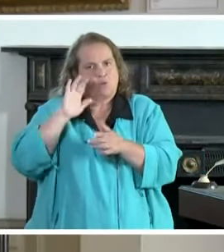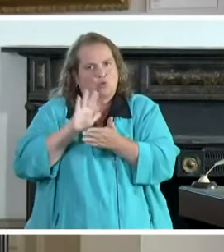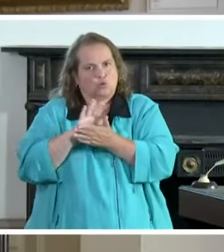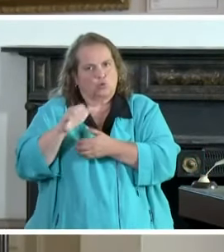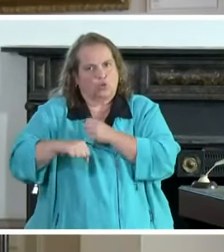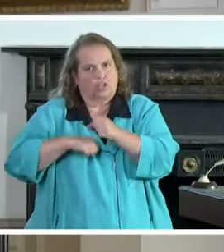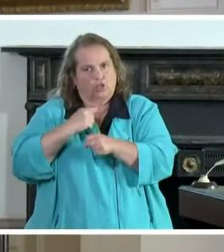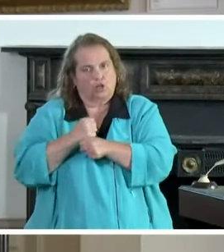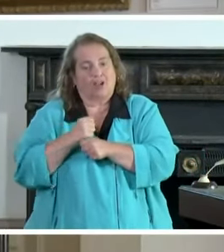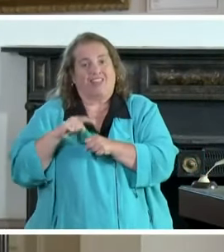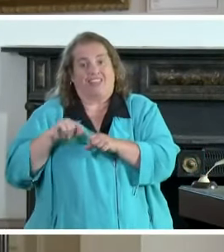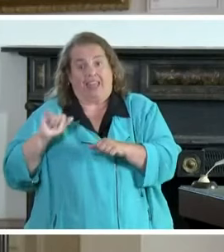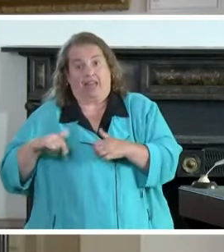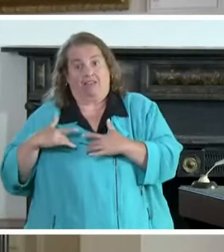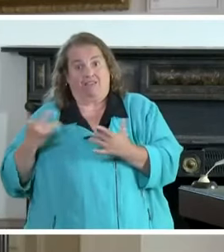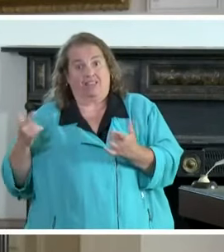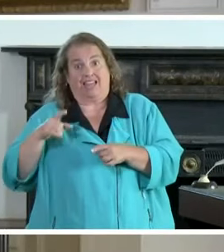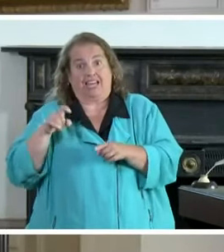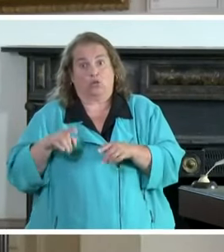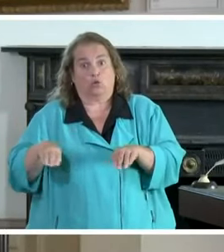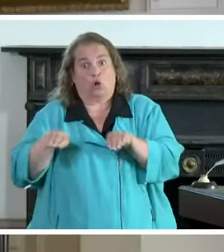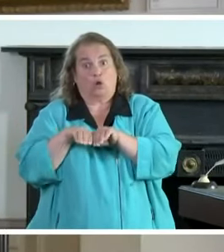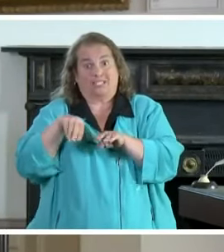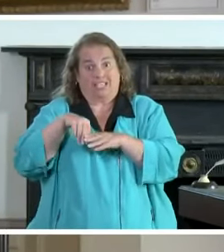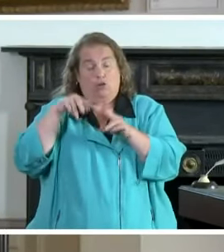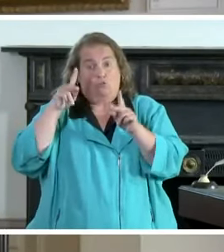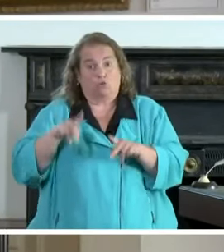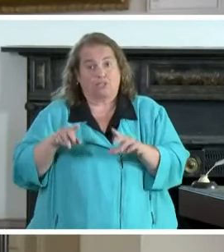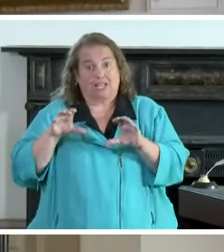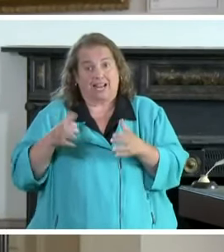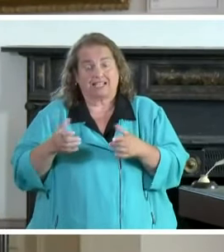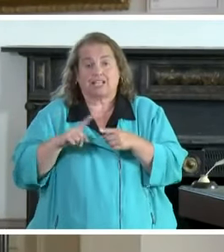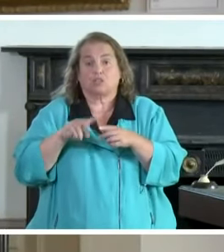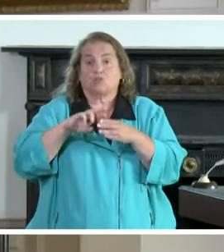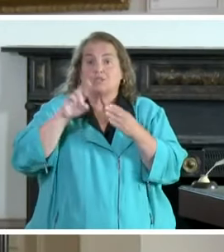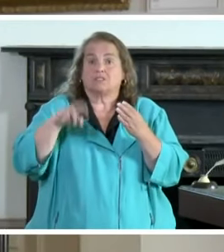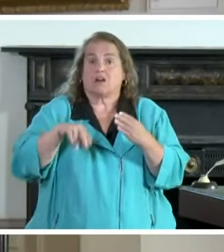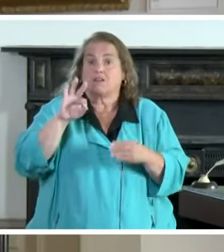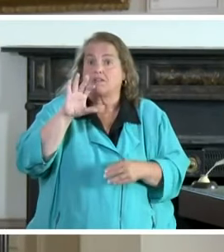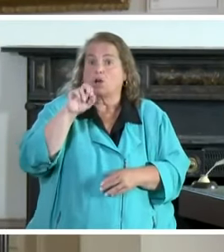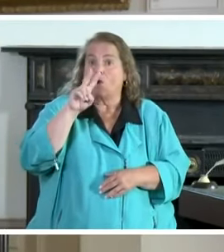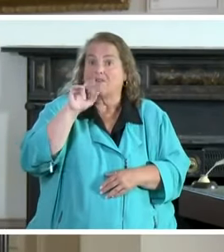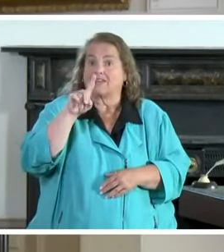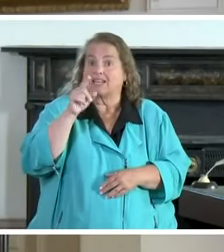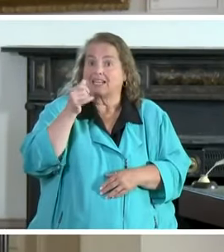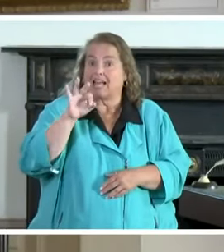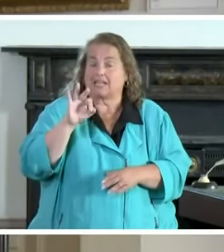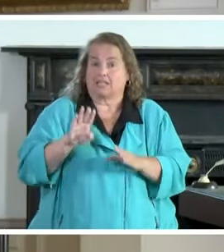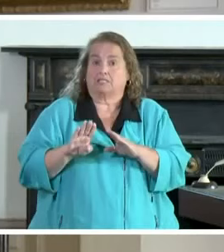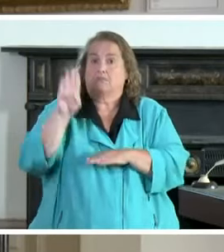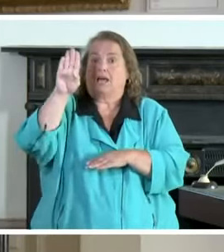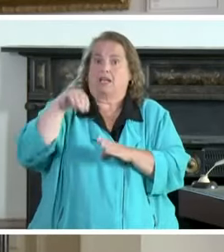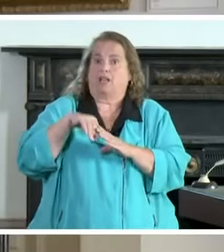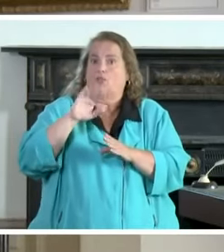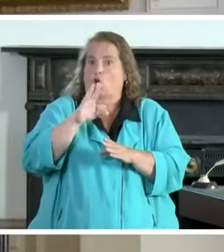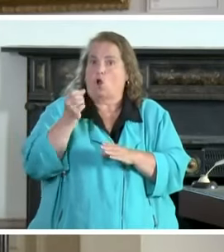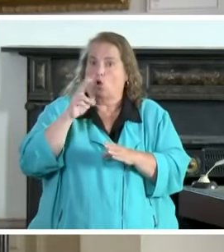in the event that they need to close in-person classes as a result of COVID-19 spikes within their own communities.